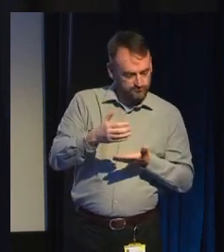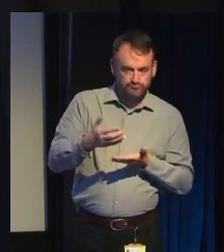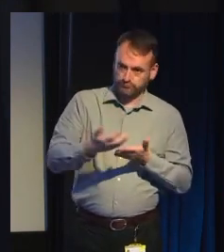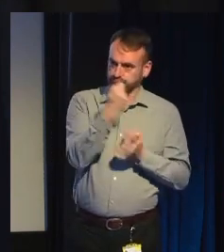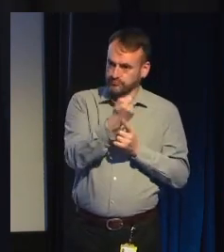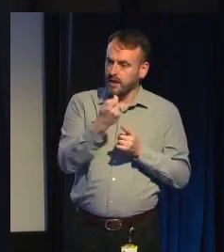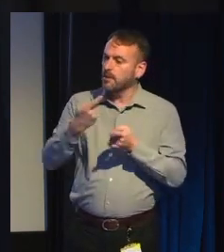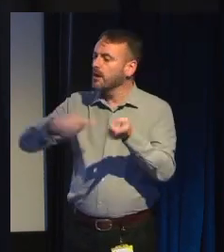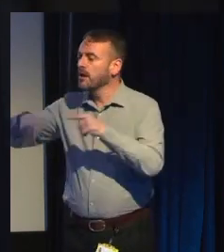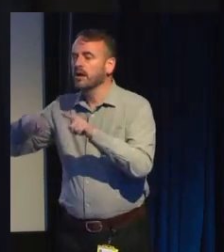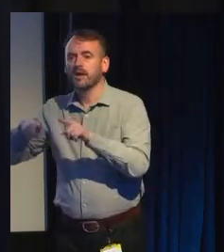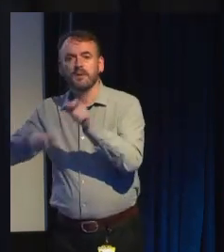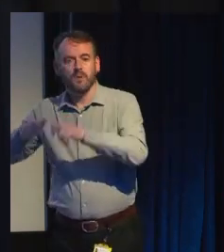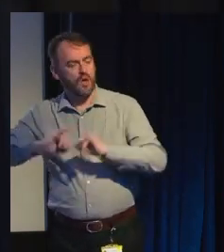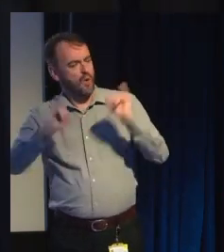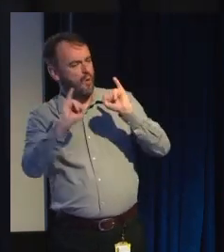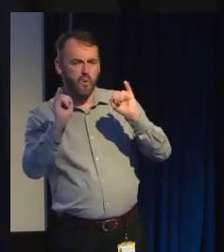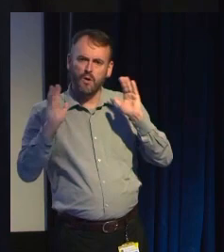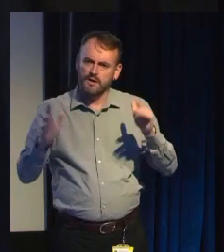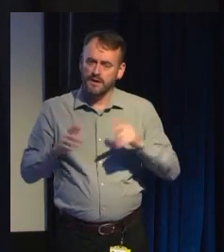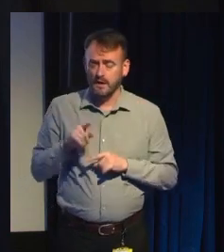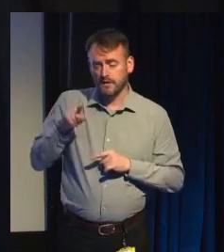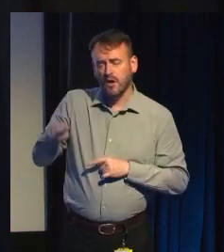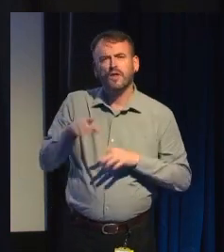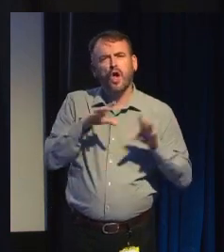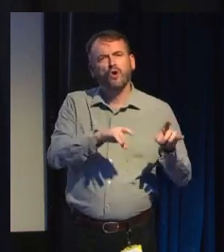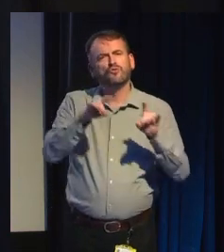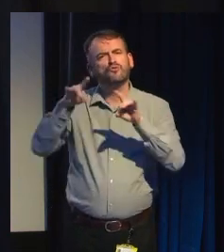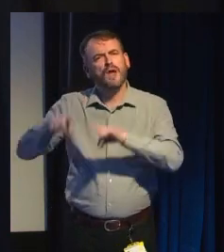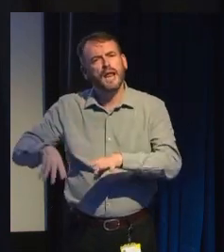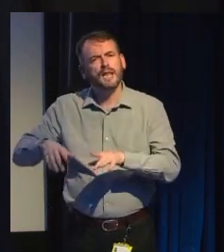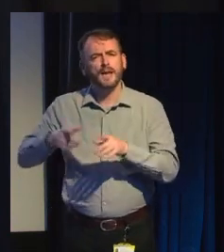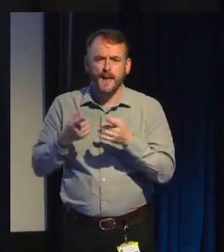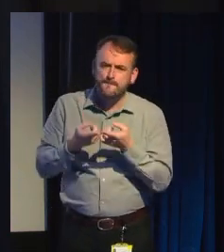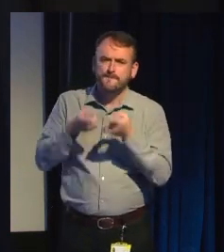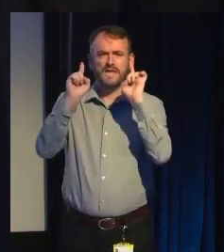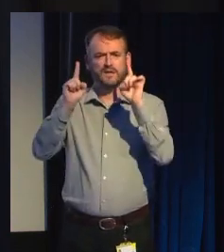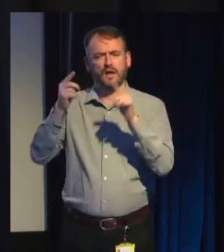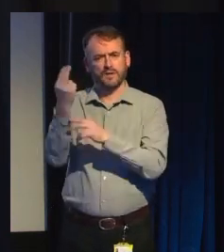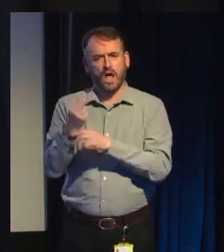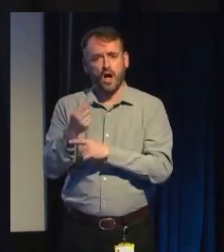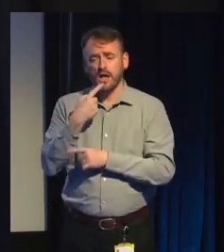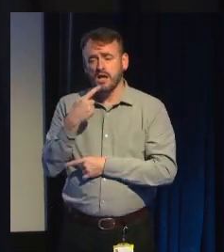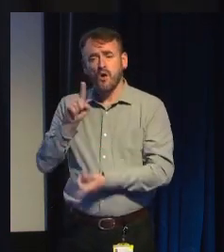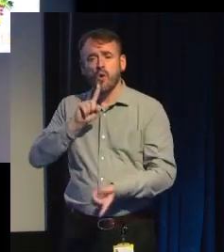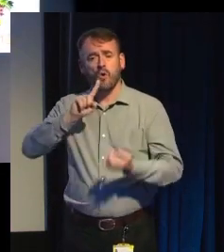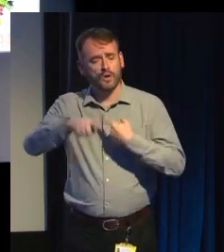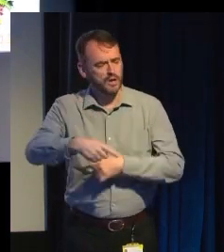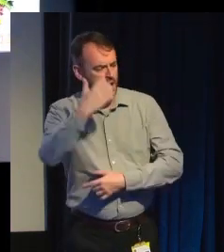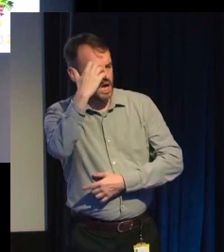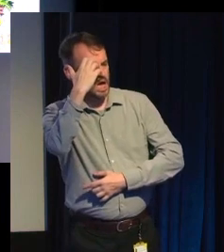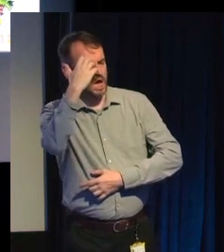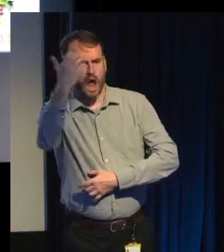For an example, the Australian Minister for the Arts ordered a governmental inquiry into how this monstrosity